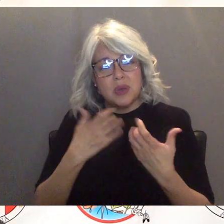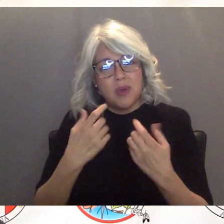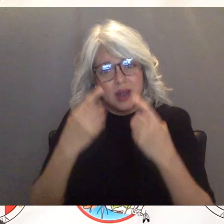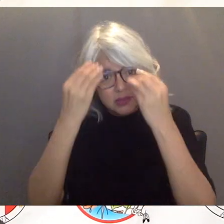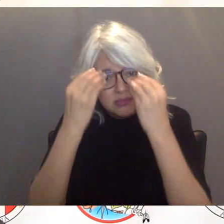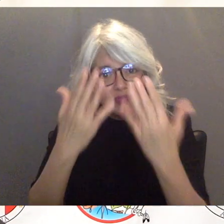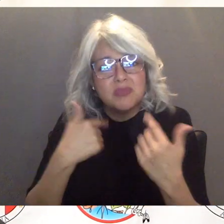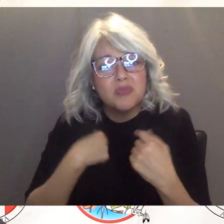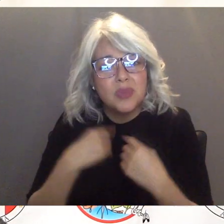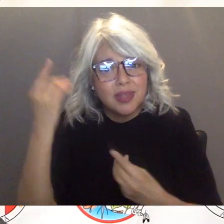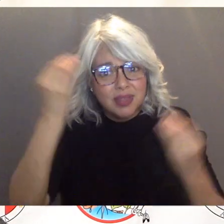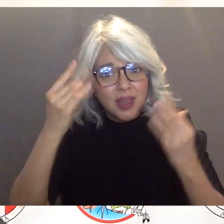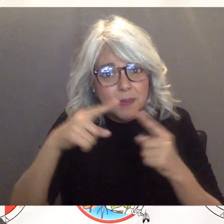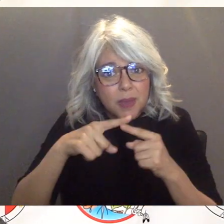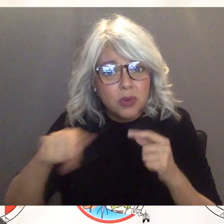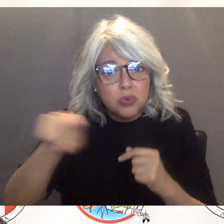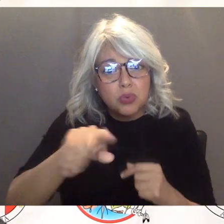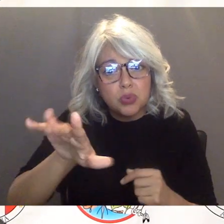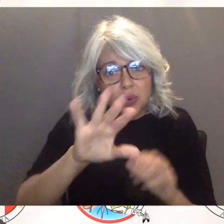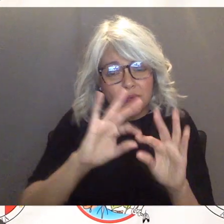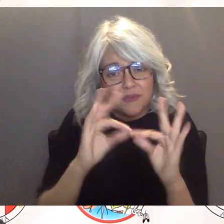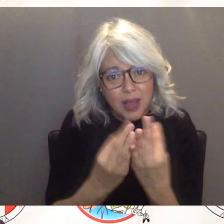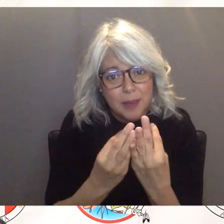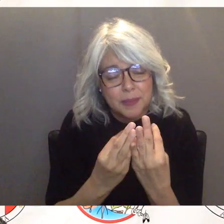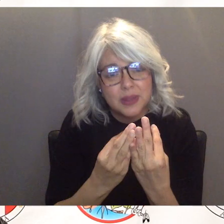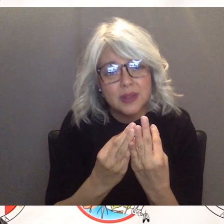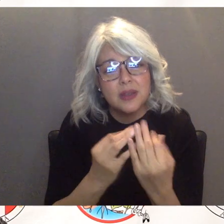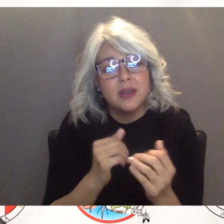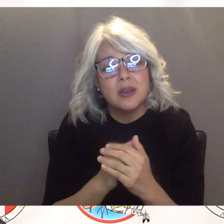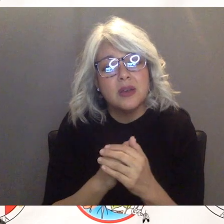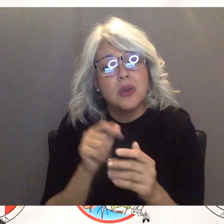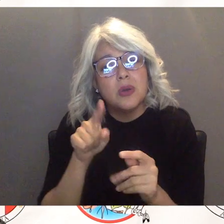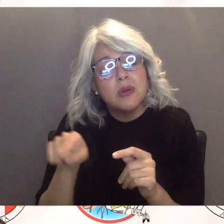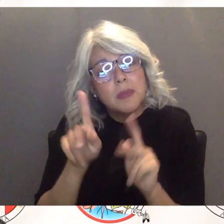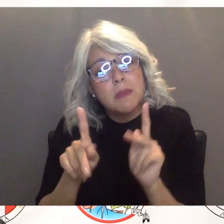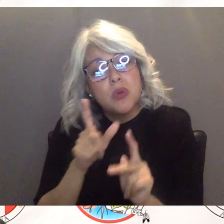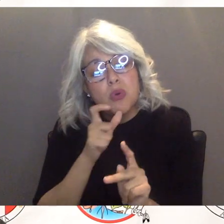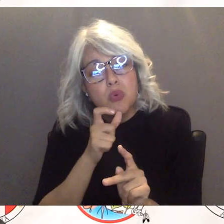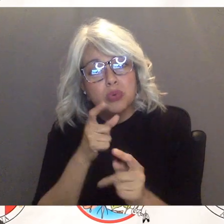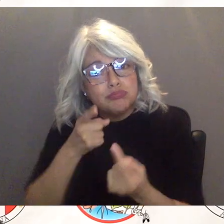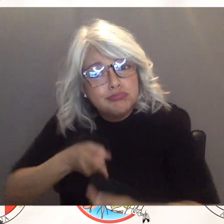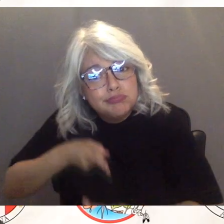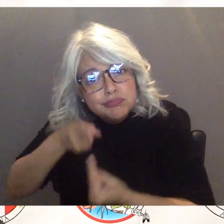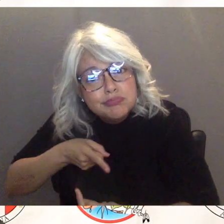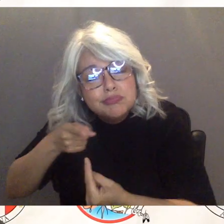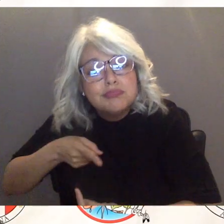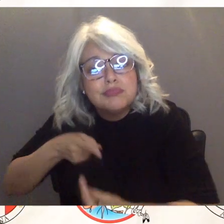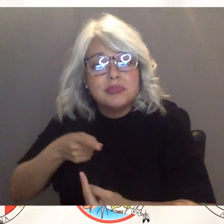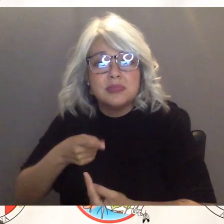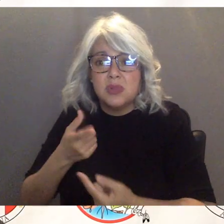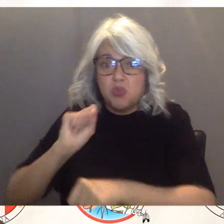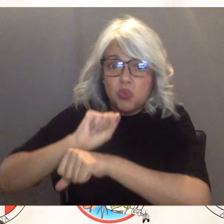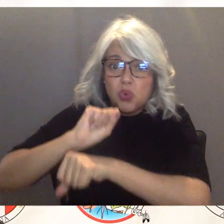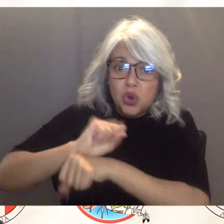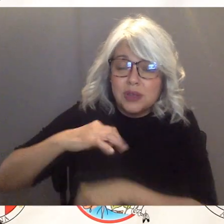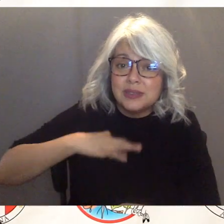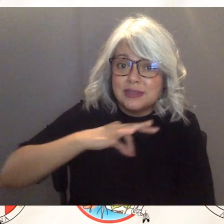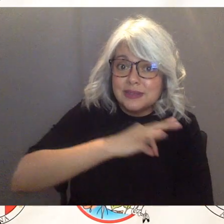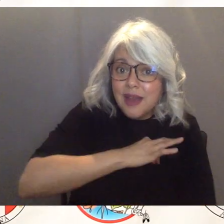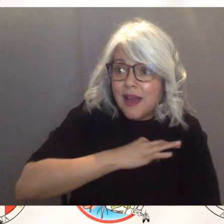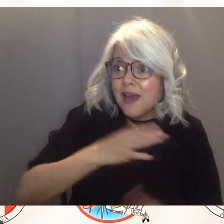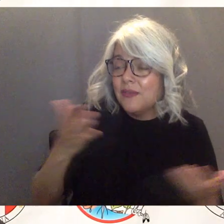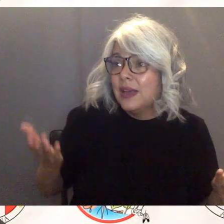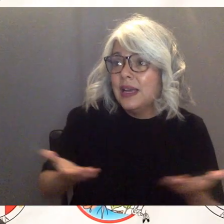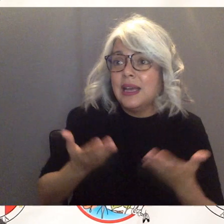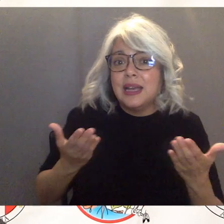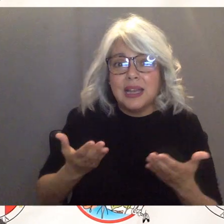not only to those who have lost a loved one but for those of you who are our employees our travel members and have